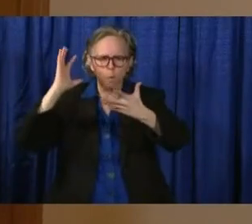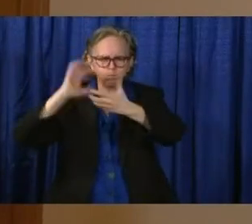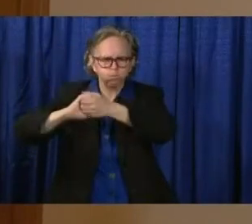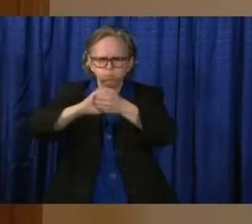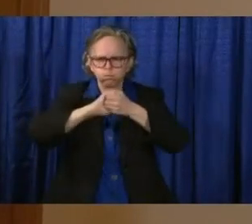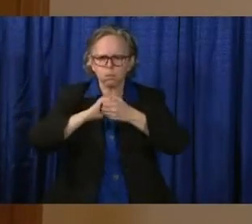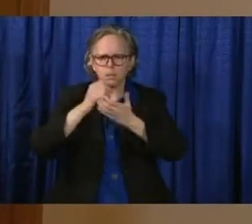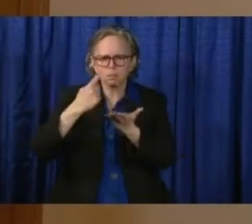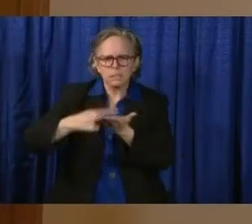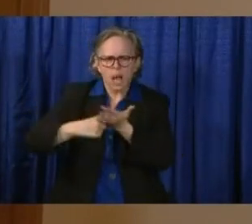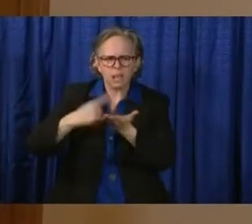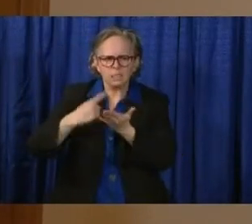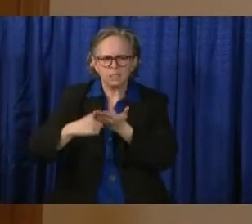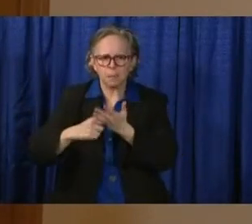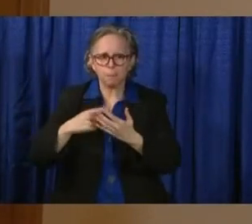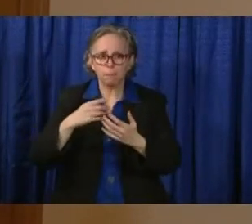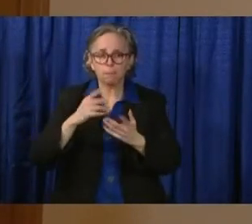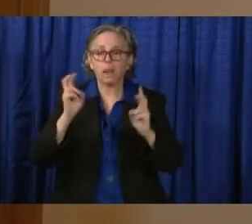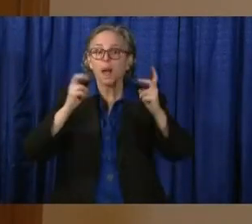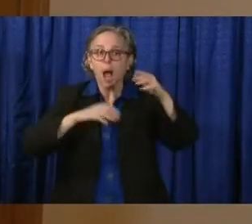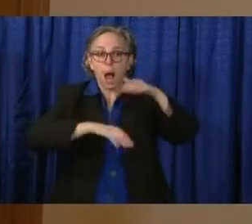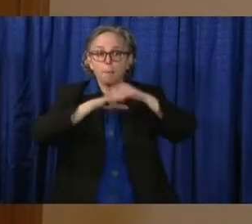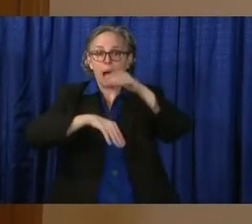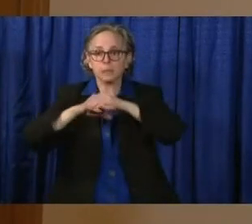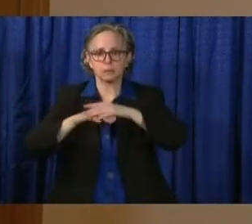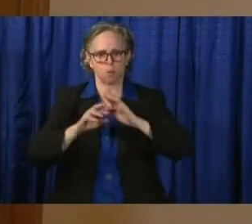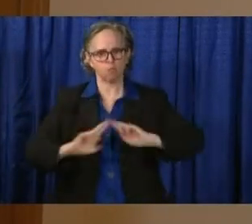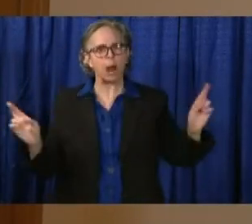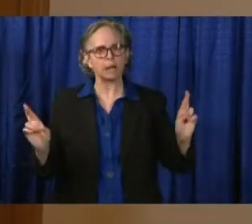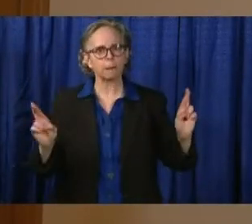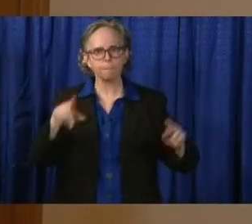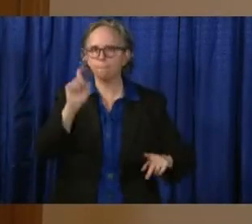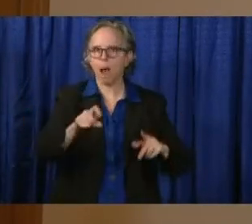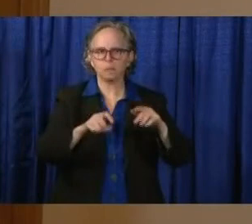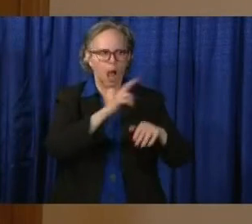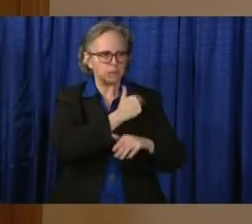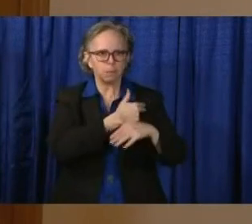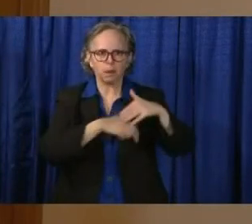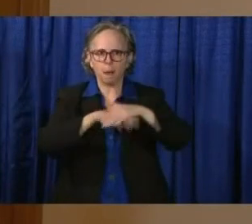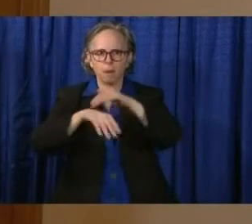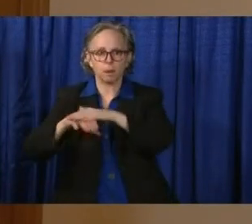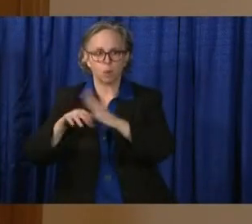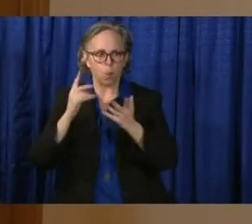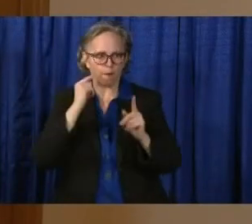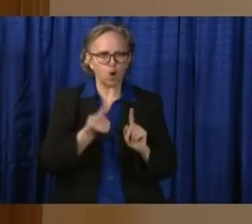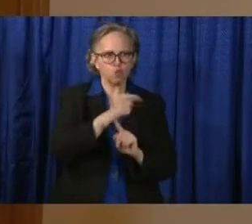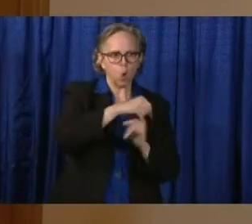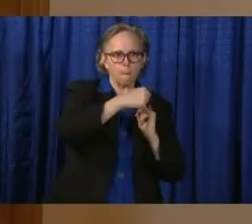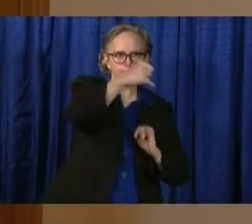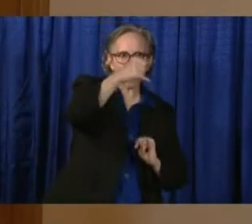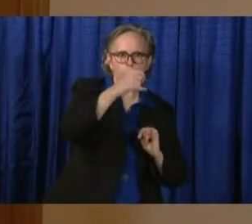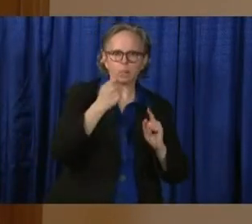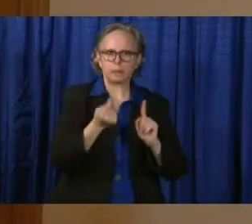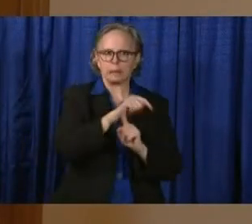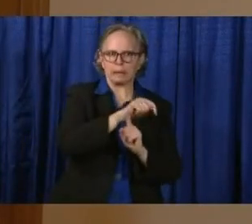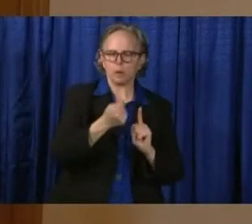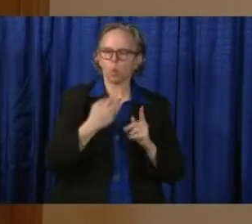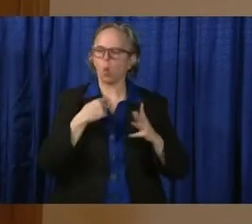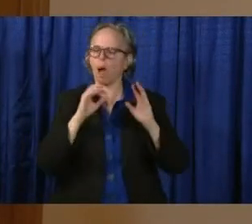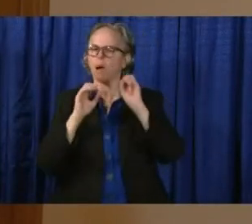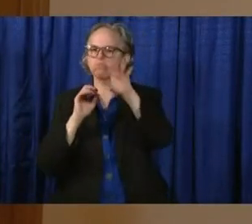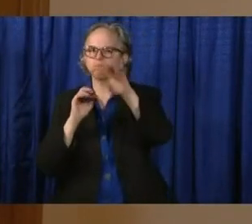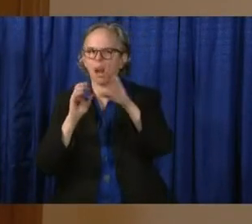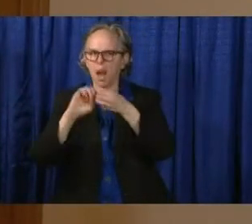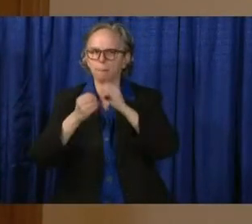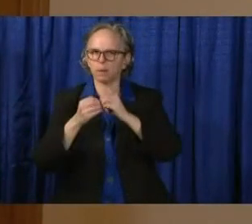that that capacity is there. So they're taking across the borders into account. And I'll give you some more details on that